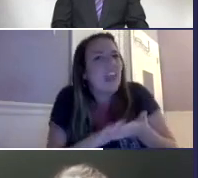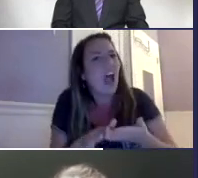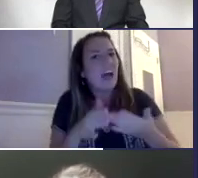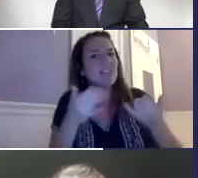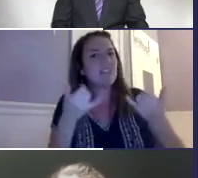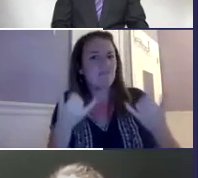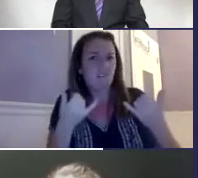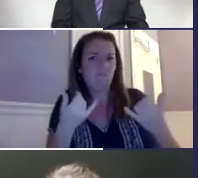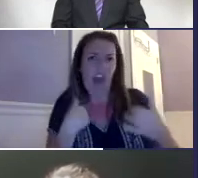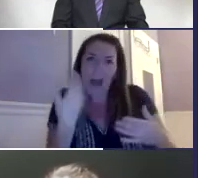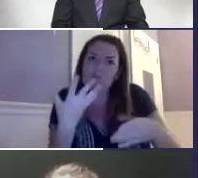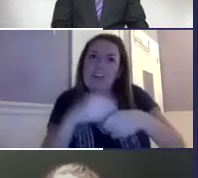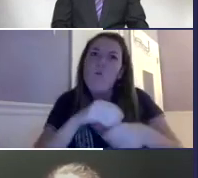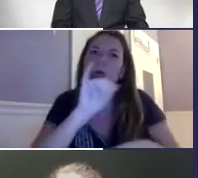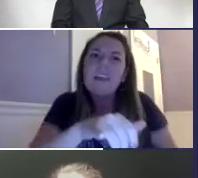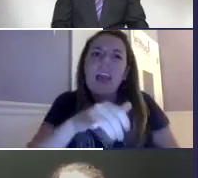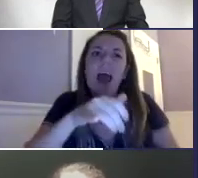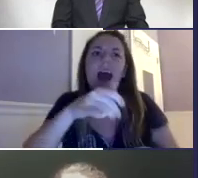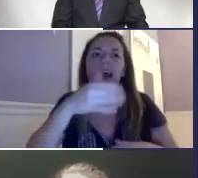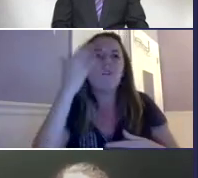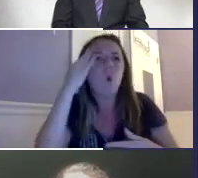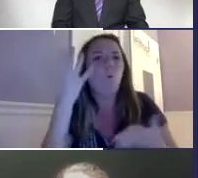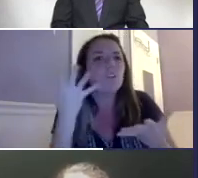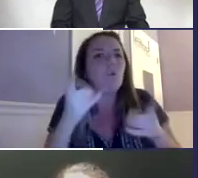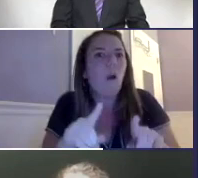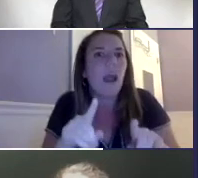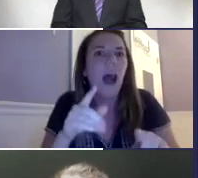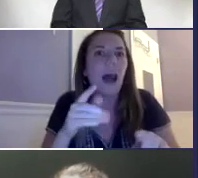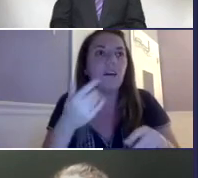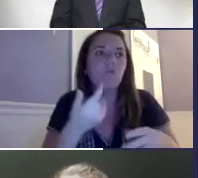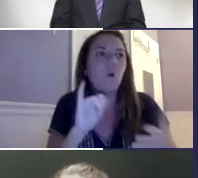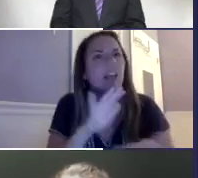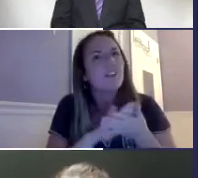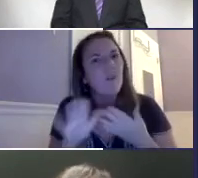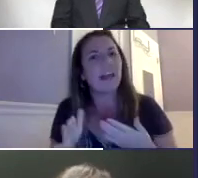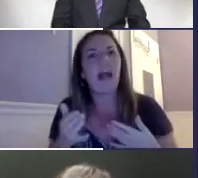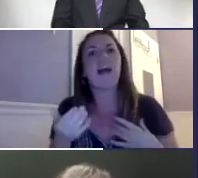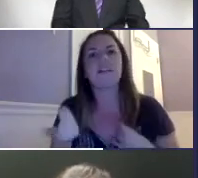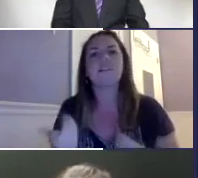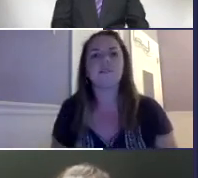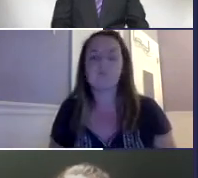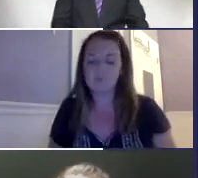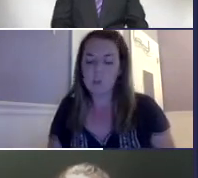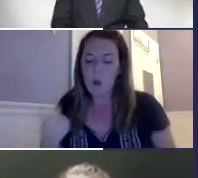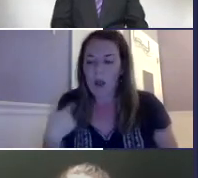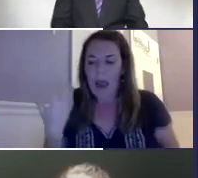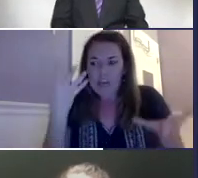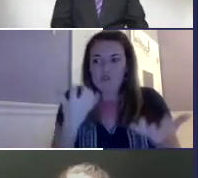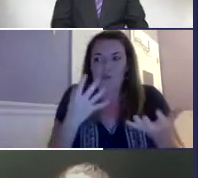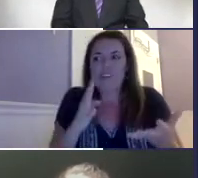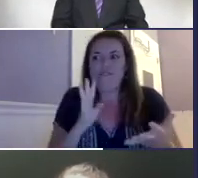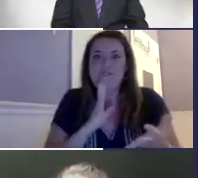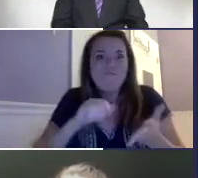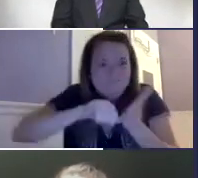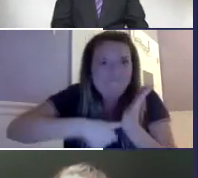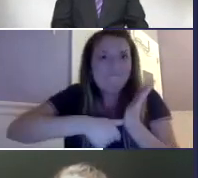wrong? What are we going into? What's the situation? And so it's nice to be able to be included in that discussion, in that conversation. So that was just, that was just a really